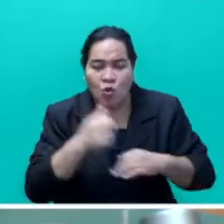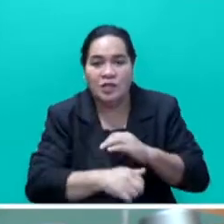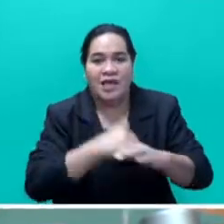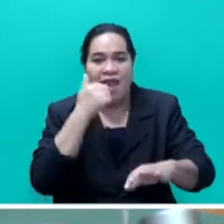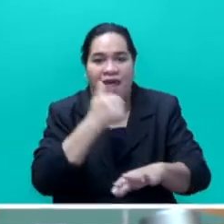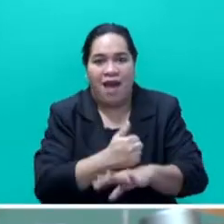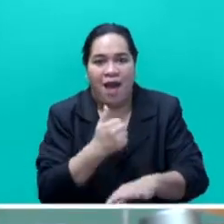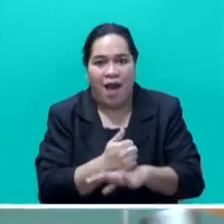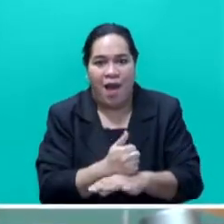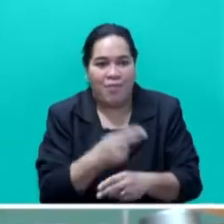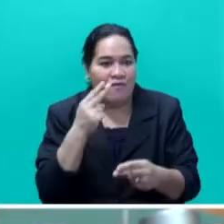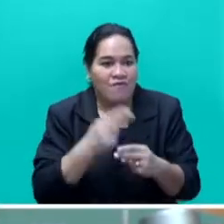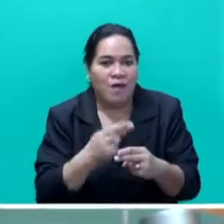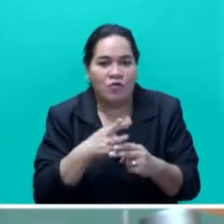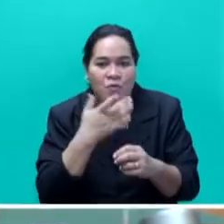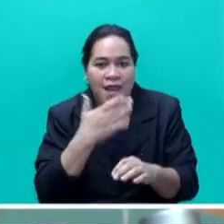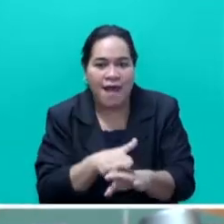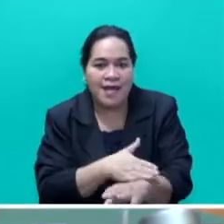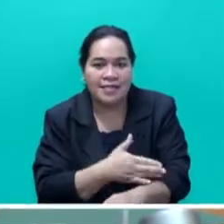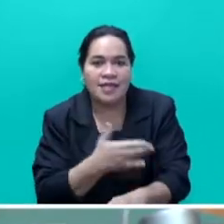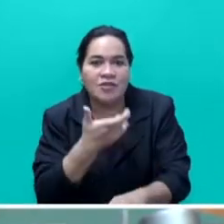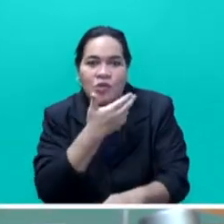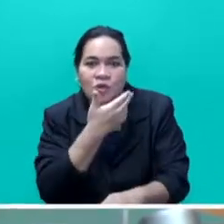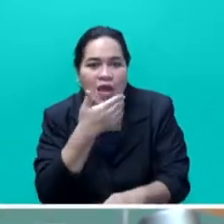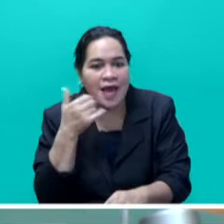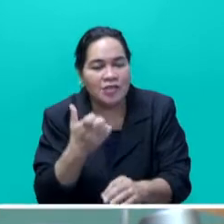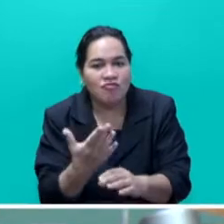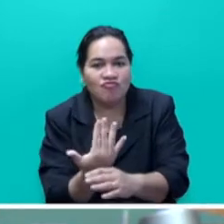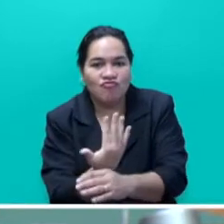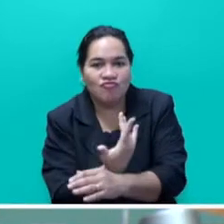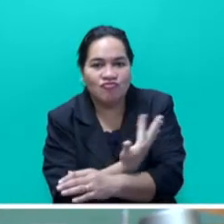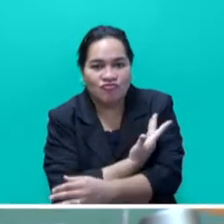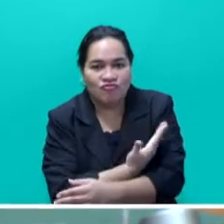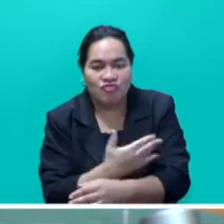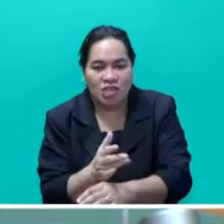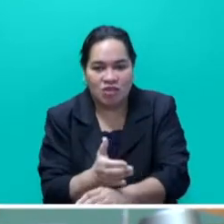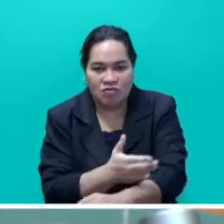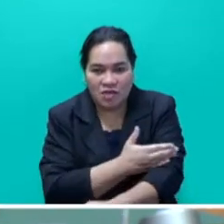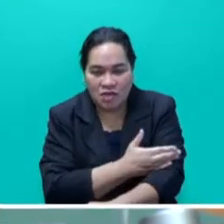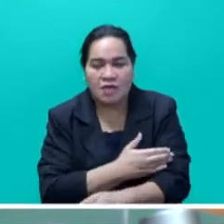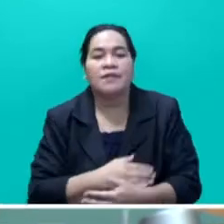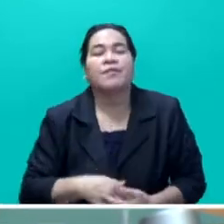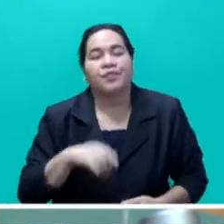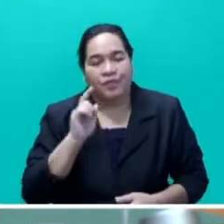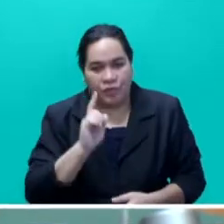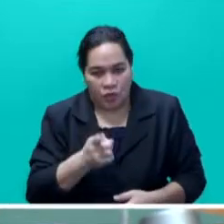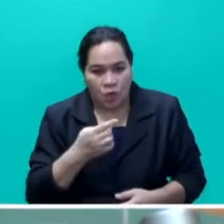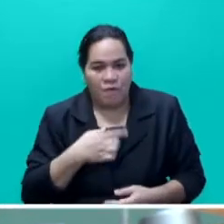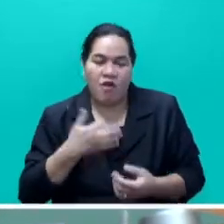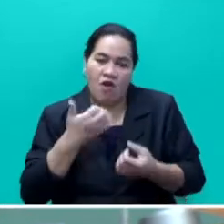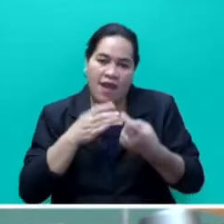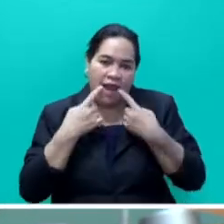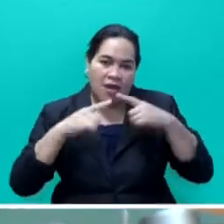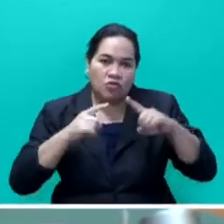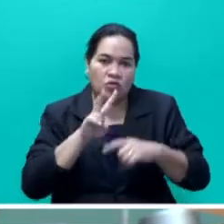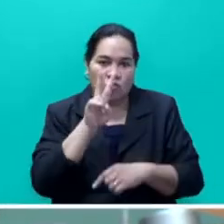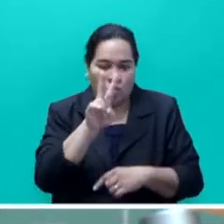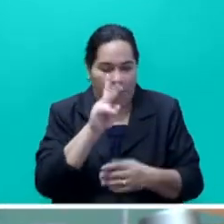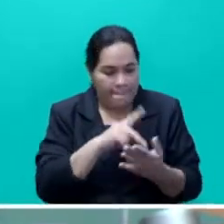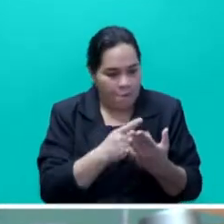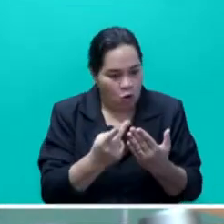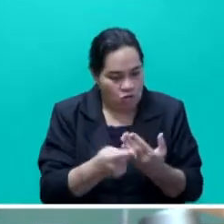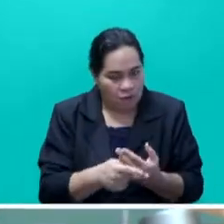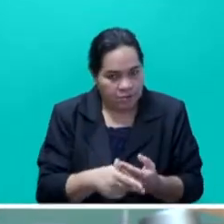Mr Speaker Sayer, to improve farm mechanisation and farm capital development, we have announced two new programs, Mr Speaker Sayer.